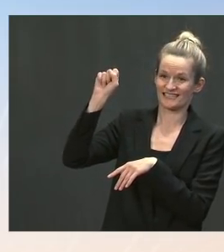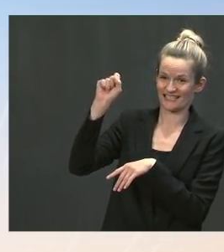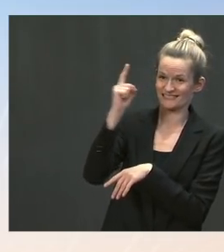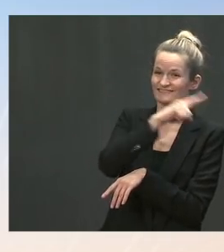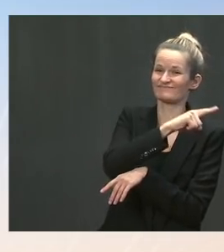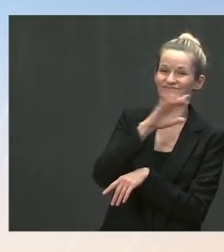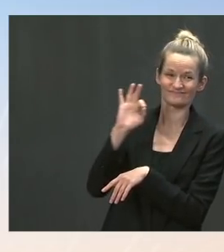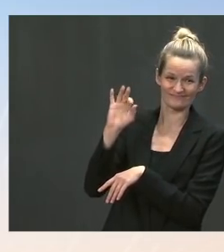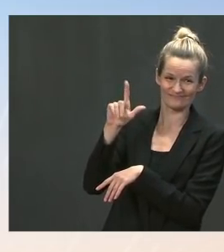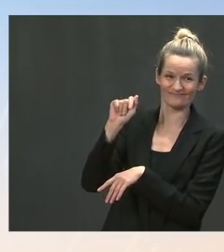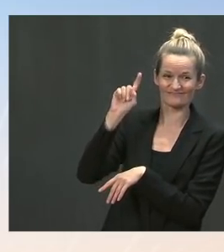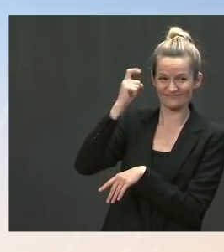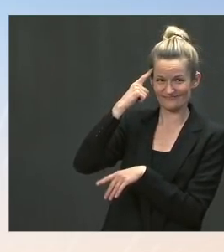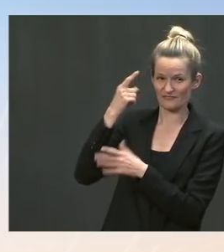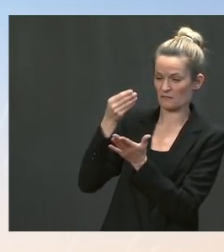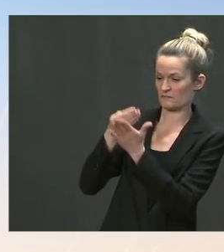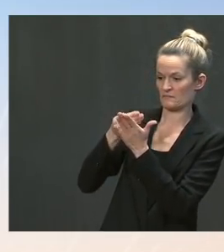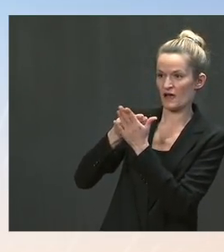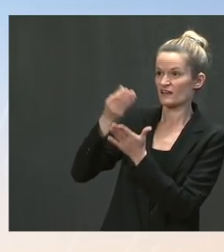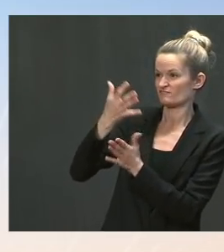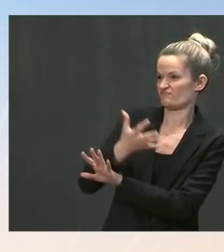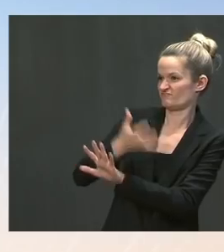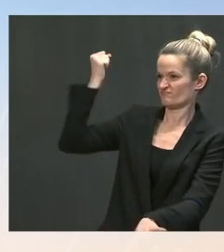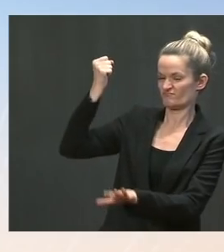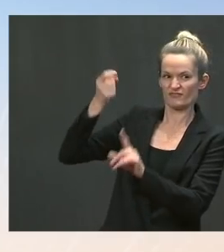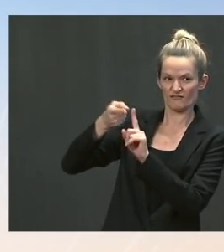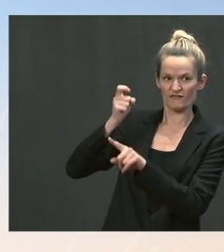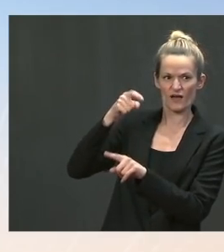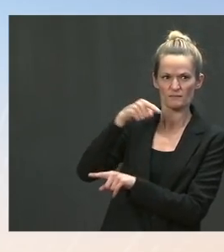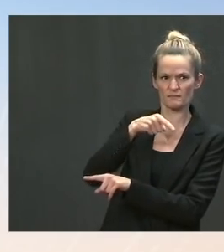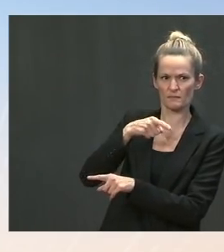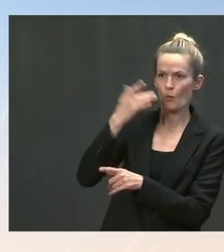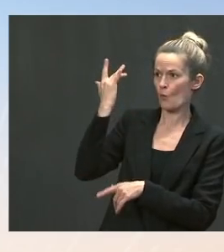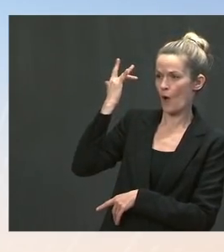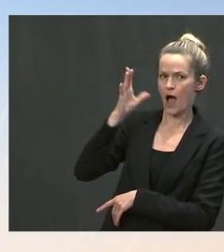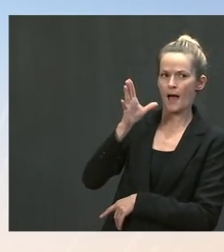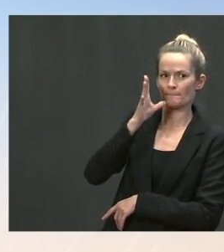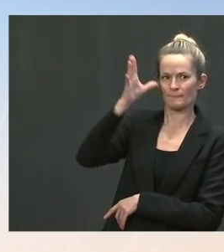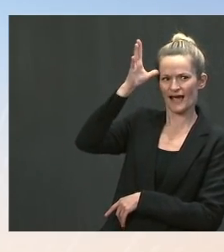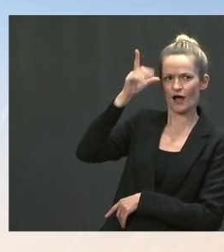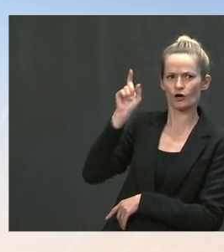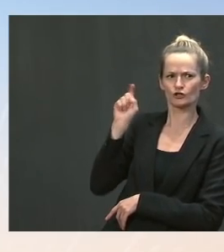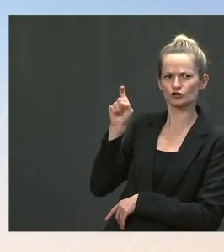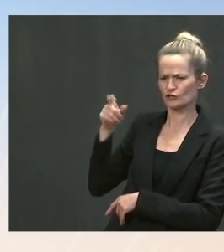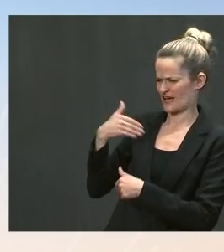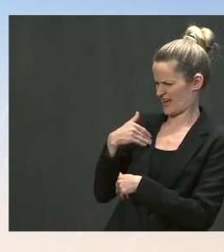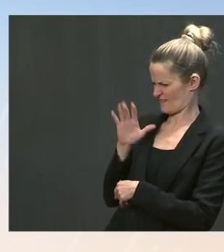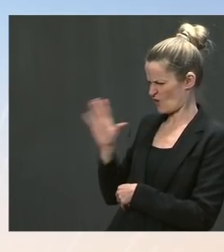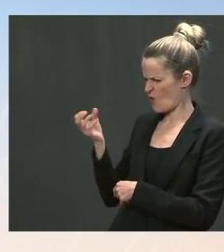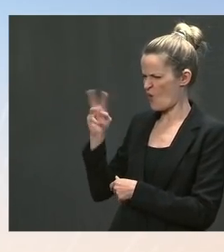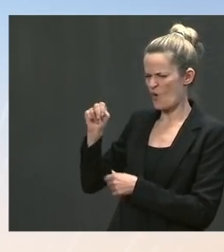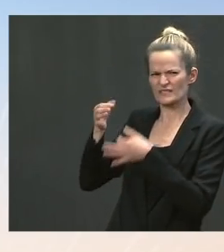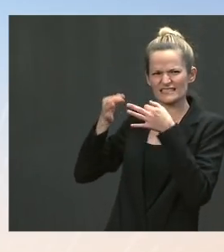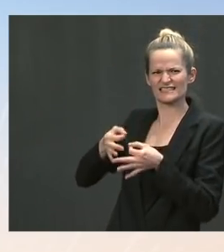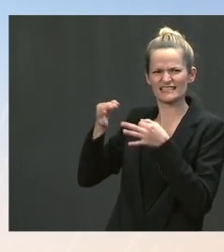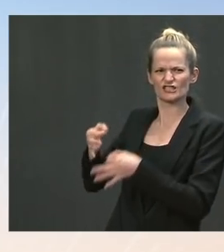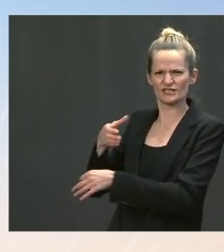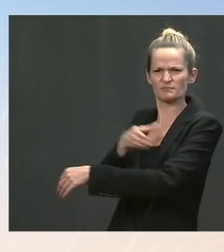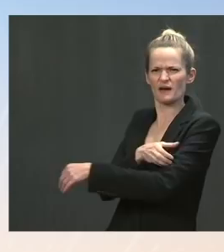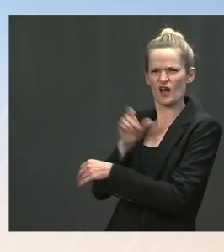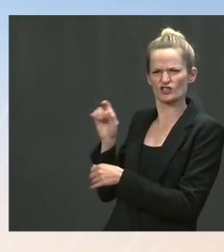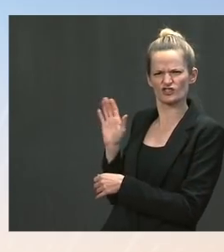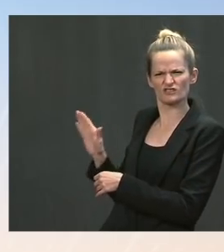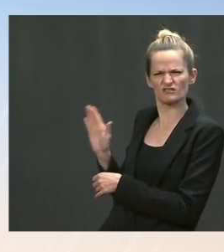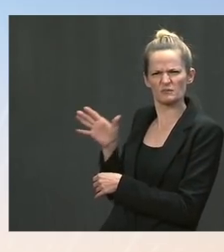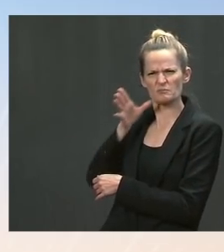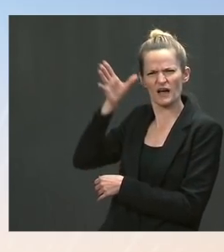that parents should have that kind of power? Ms. Well, I think I've spoken to this a few times, but I will say, as a